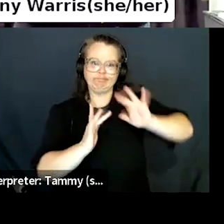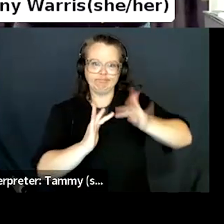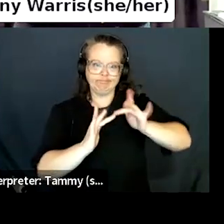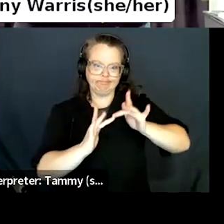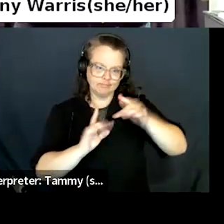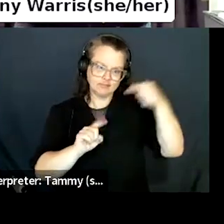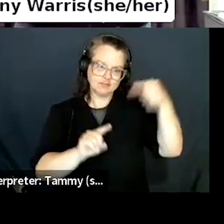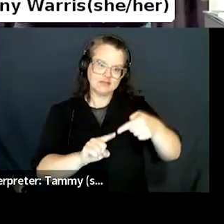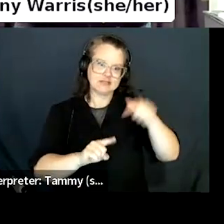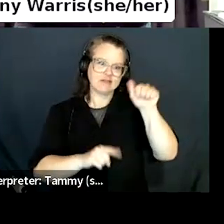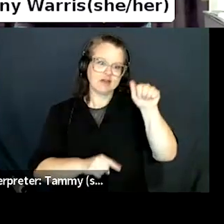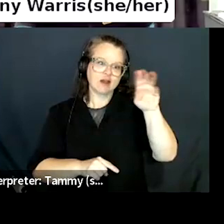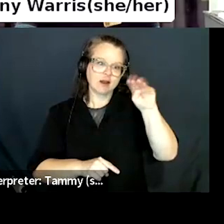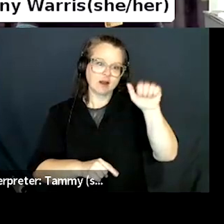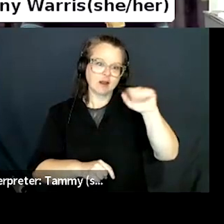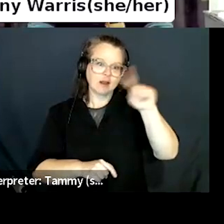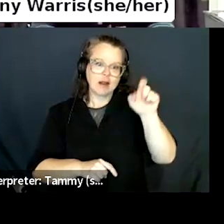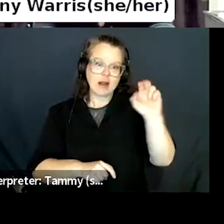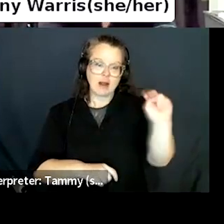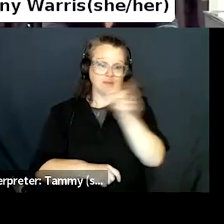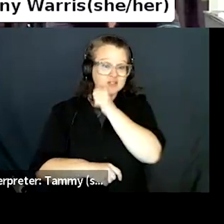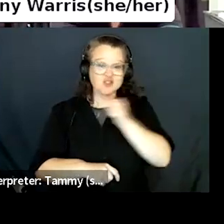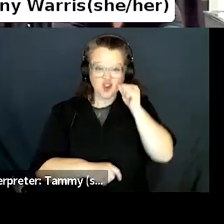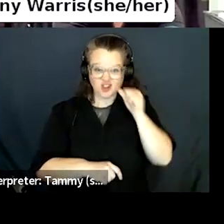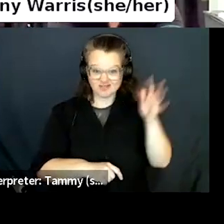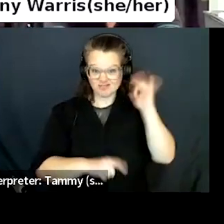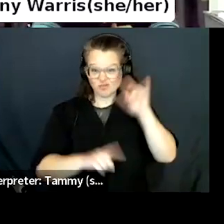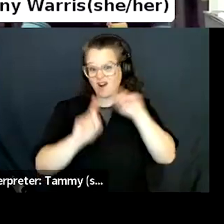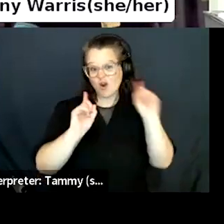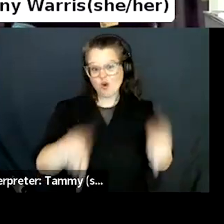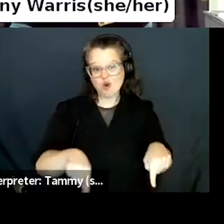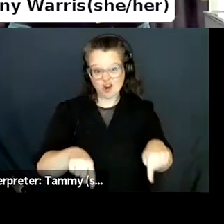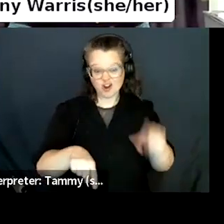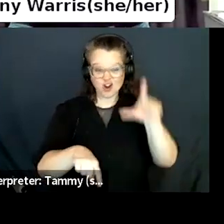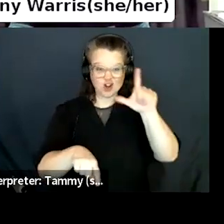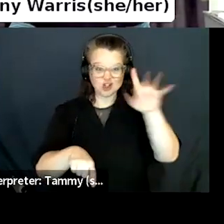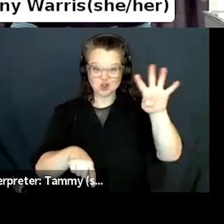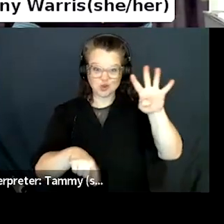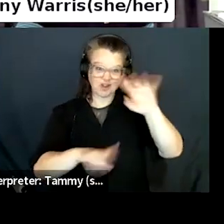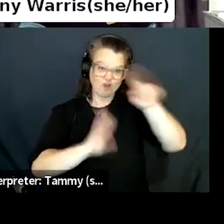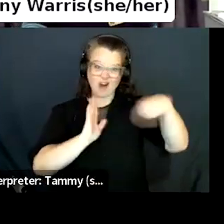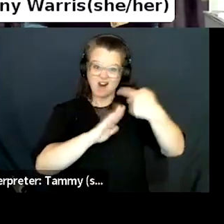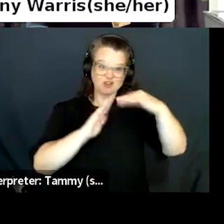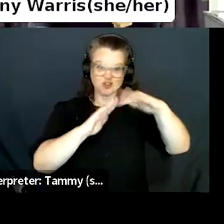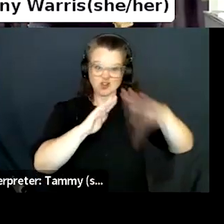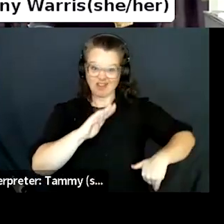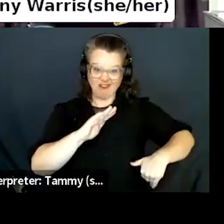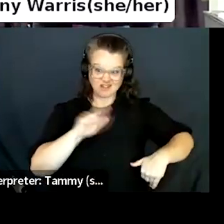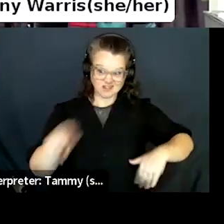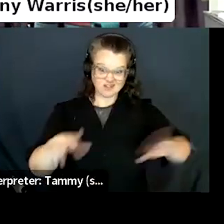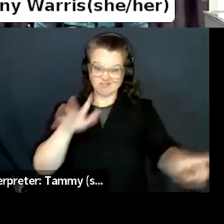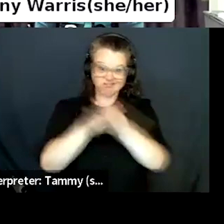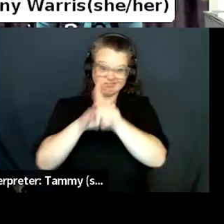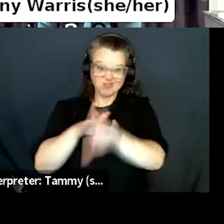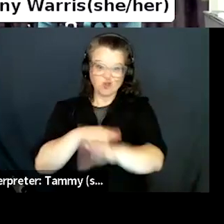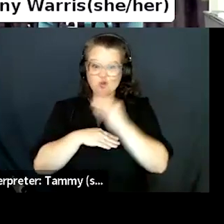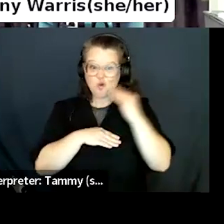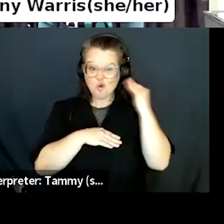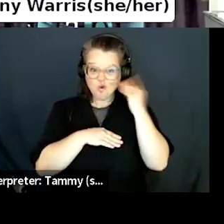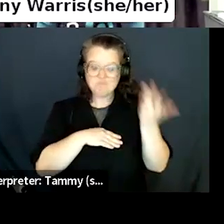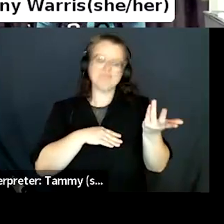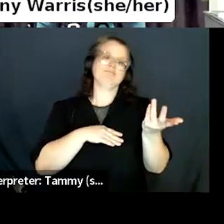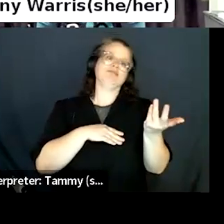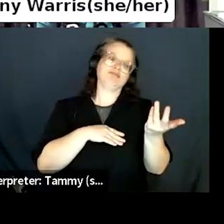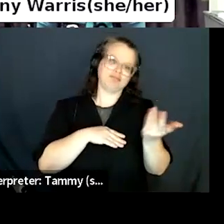and they can do it in under 24 hours, again, means the publishers should be able to, if we could get books in under five business